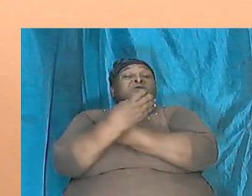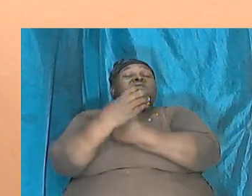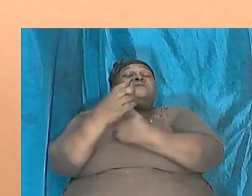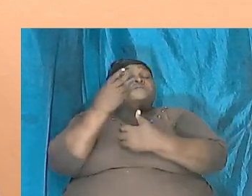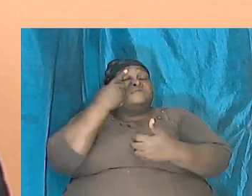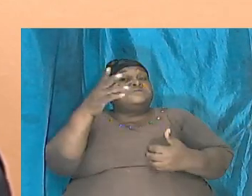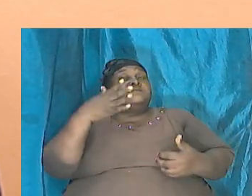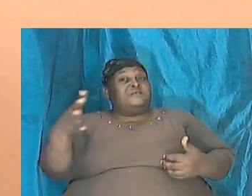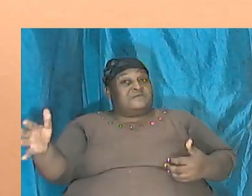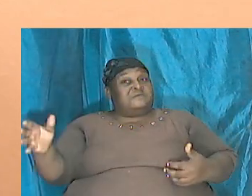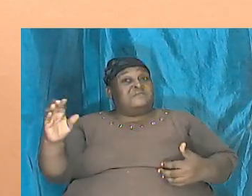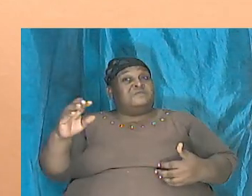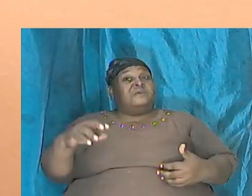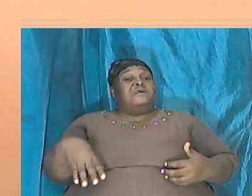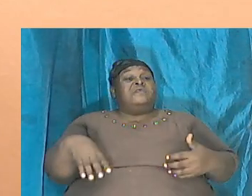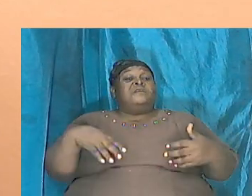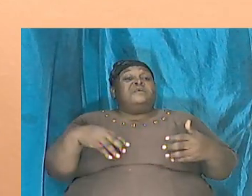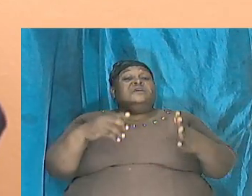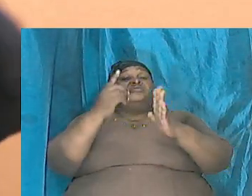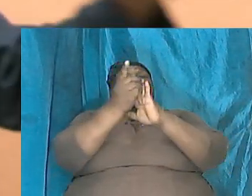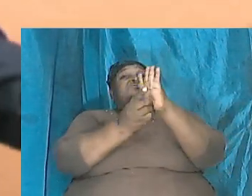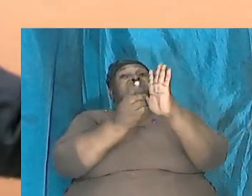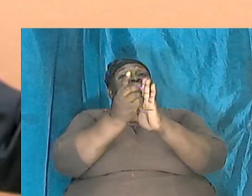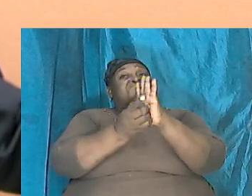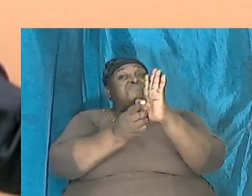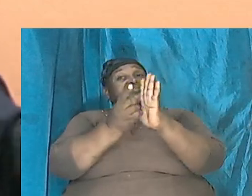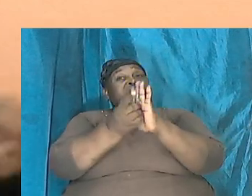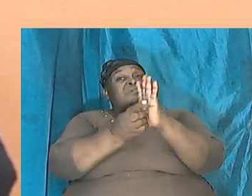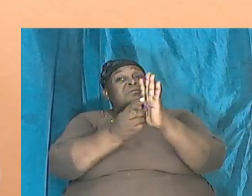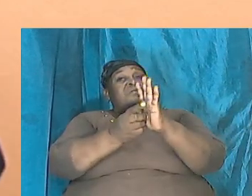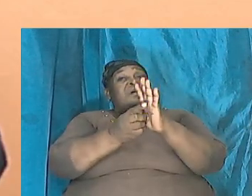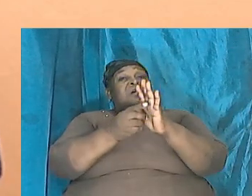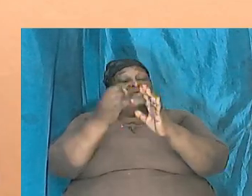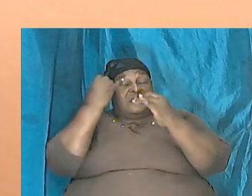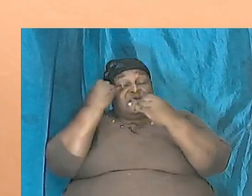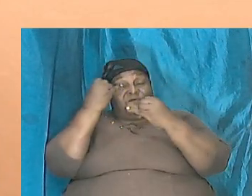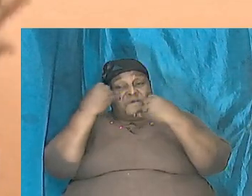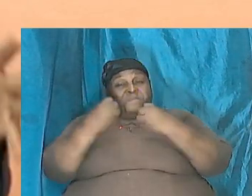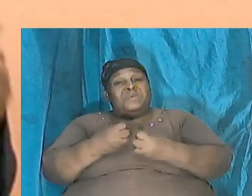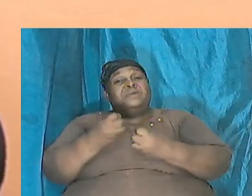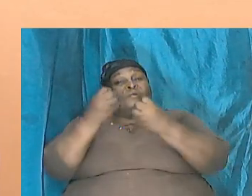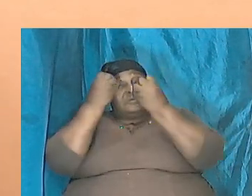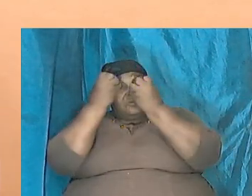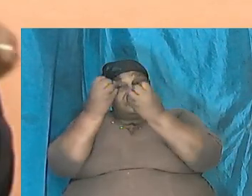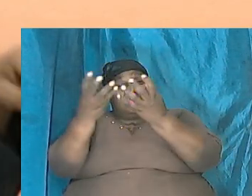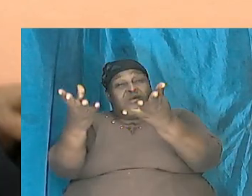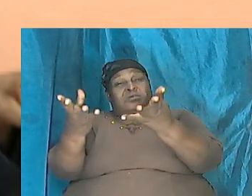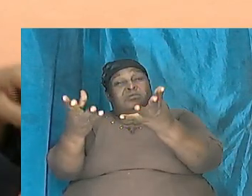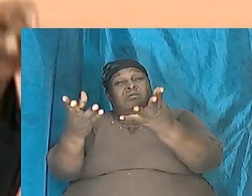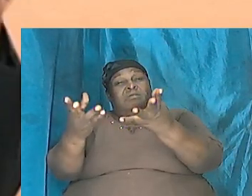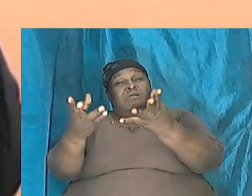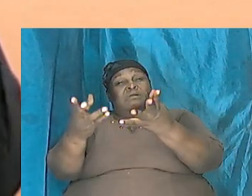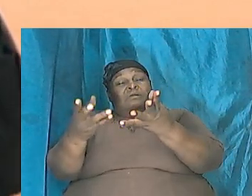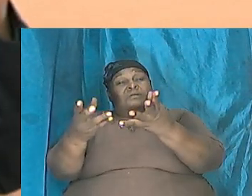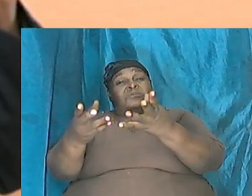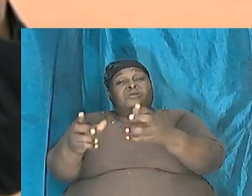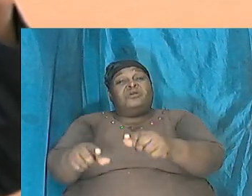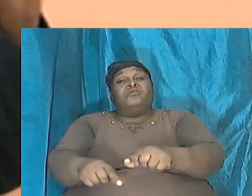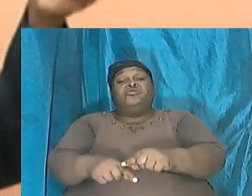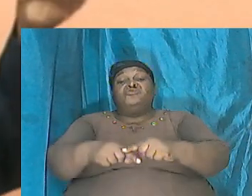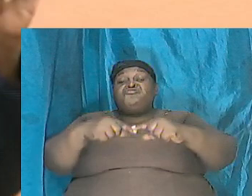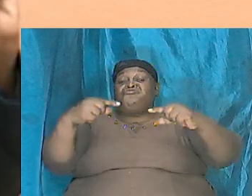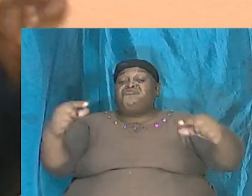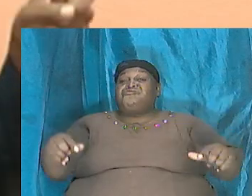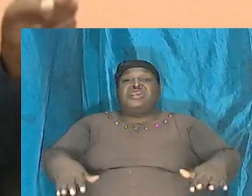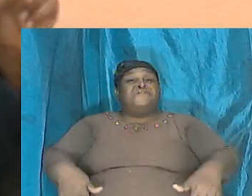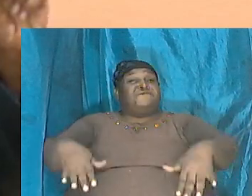information passed down about a great flood and a whole lot of things happening. Brothers and sisters, if all